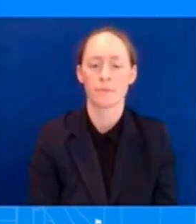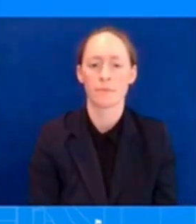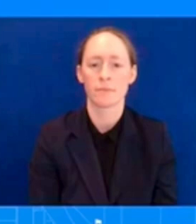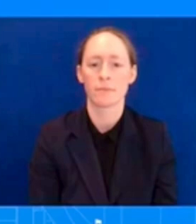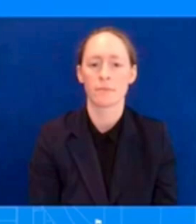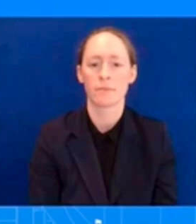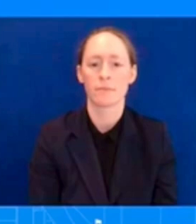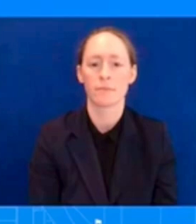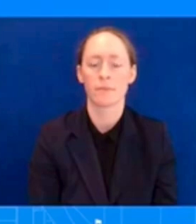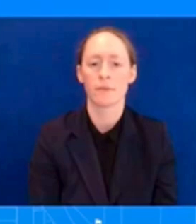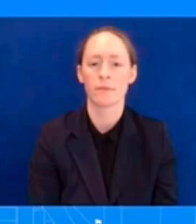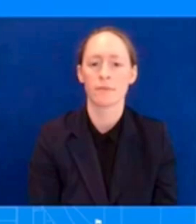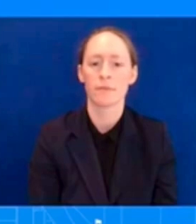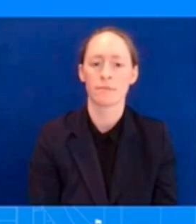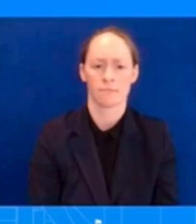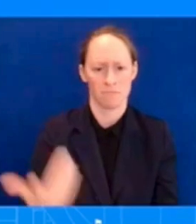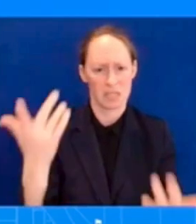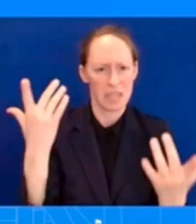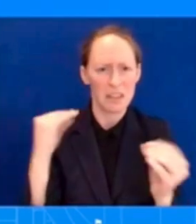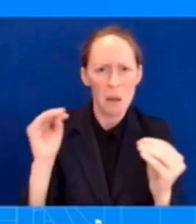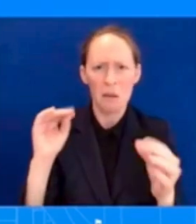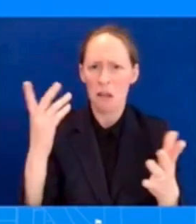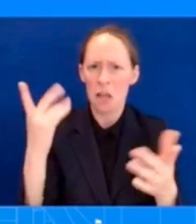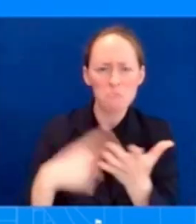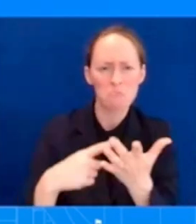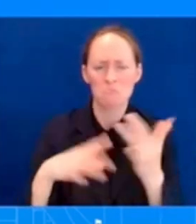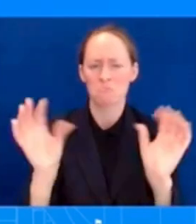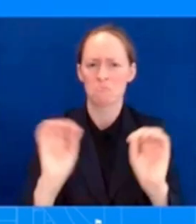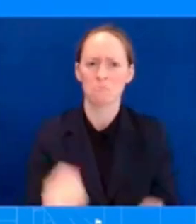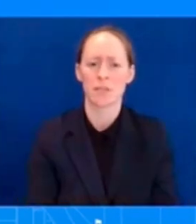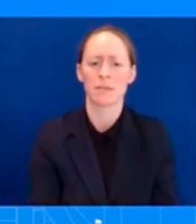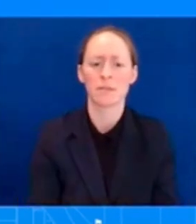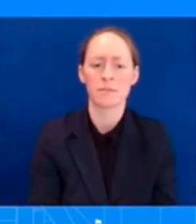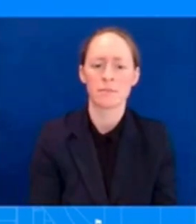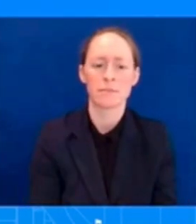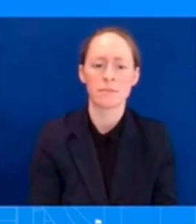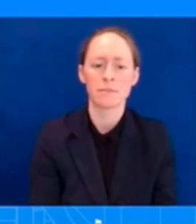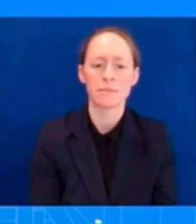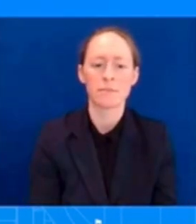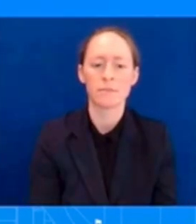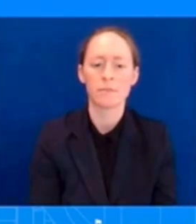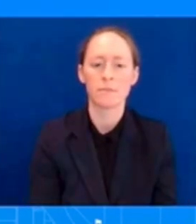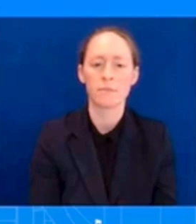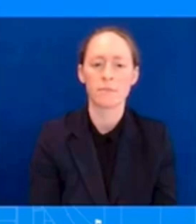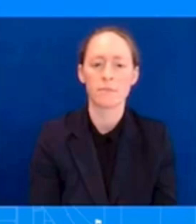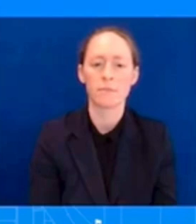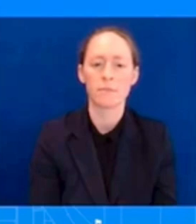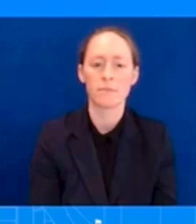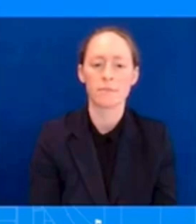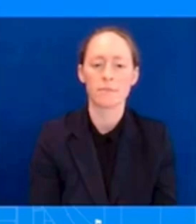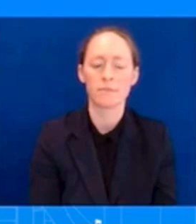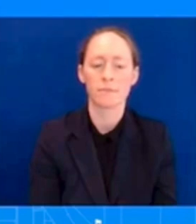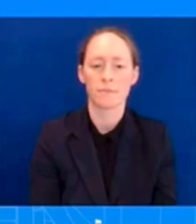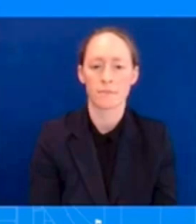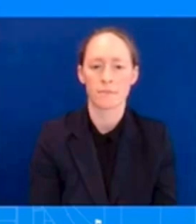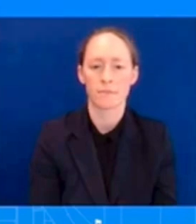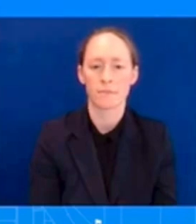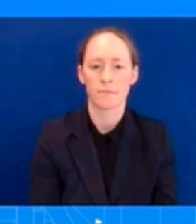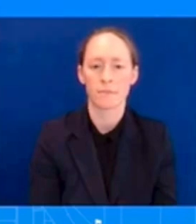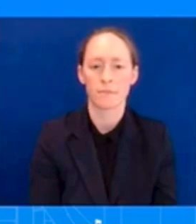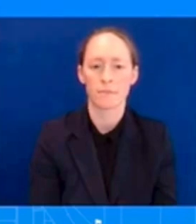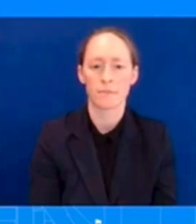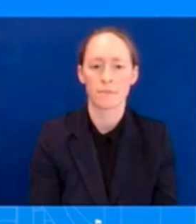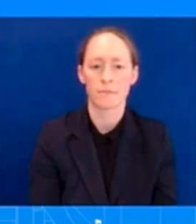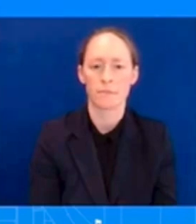particular ice detention closure. One quick follow-up there. My understanding is that the ACLU has said that under President Biden,